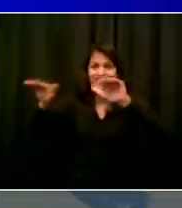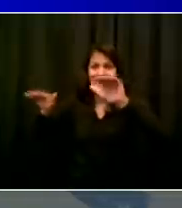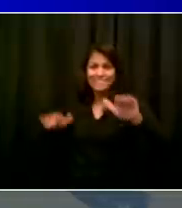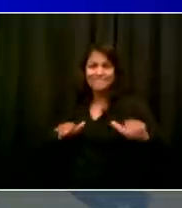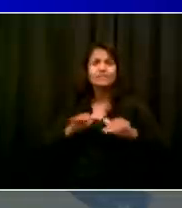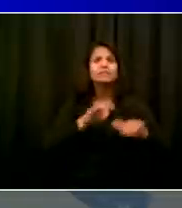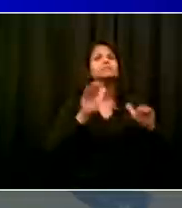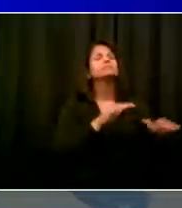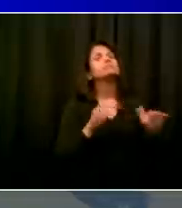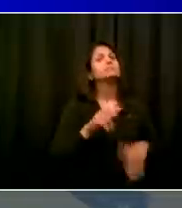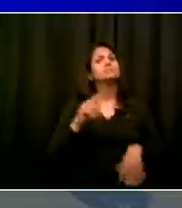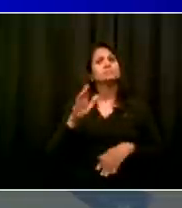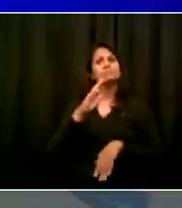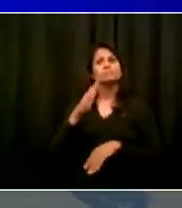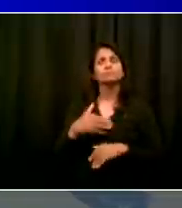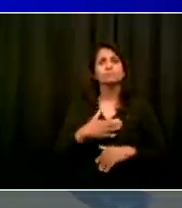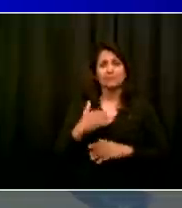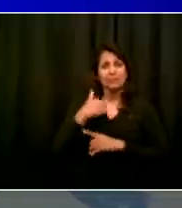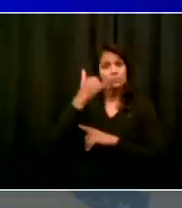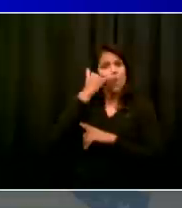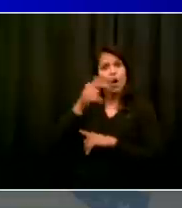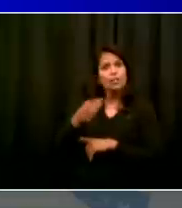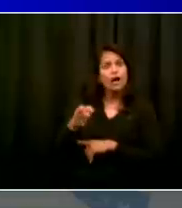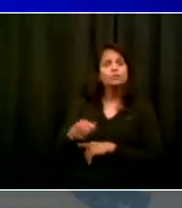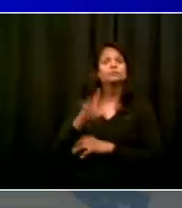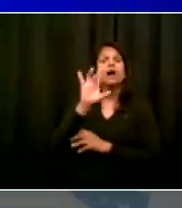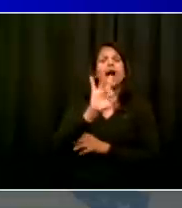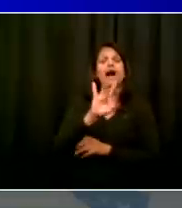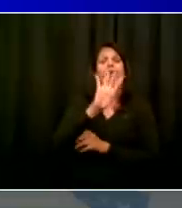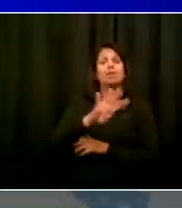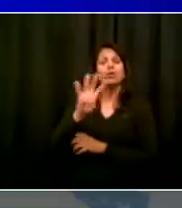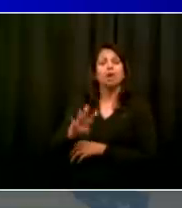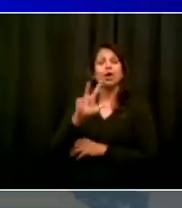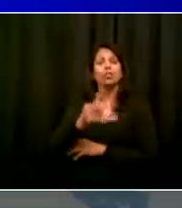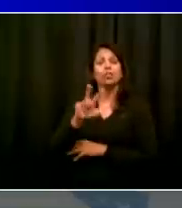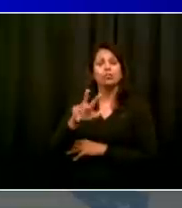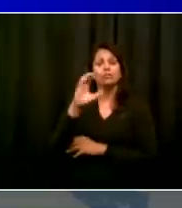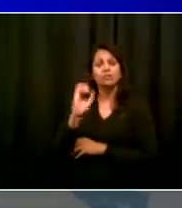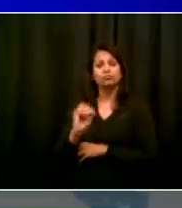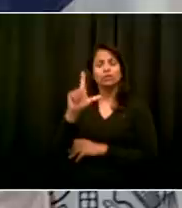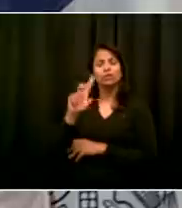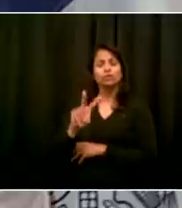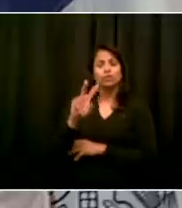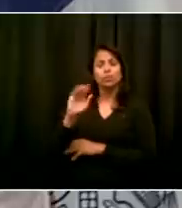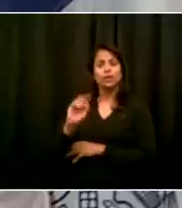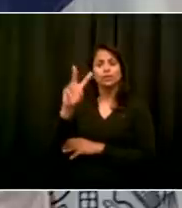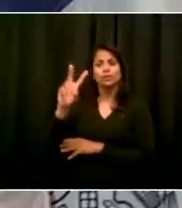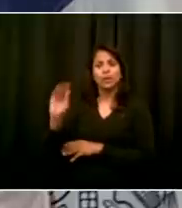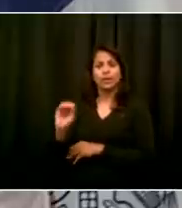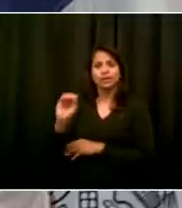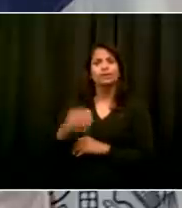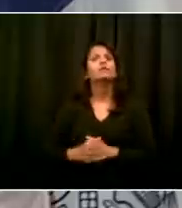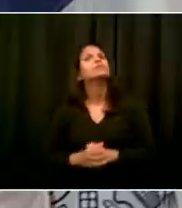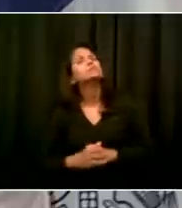844-330-2020. Okay, now we'll do a few words in Spanish.